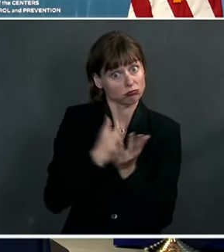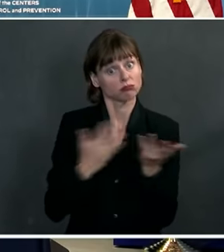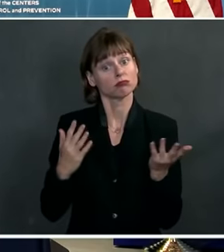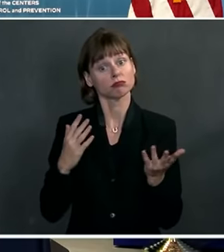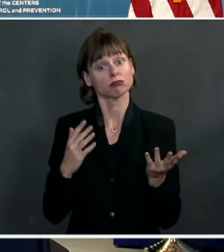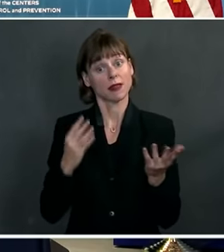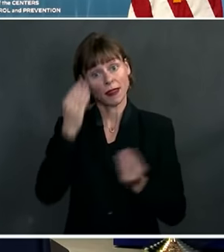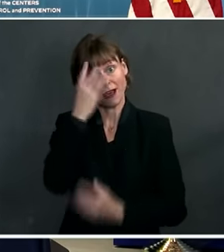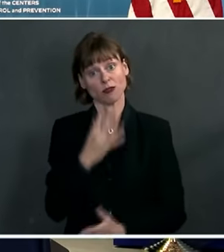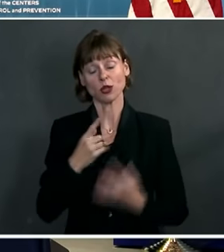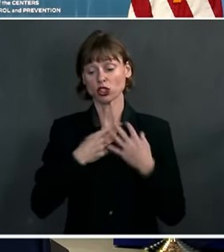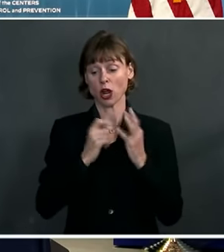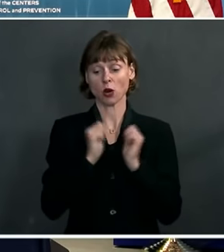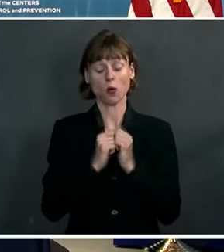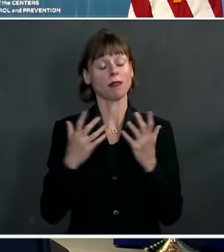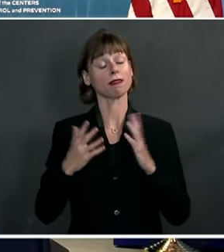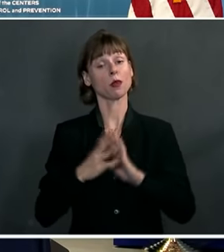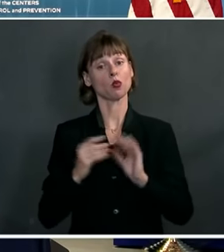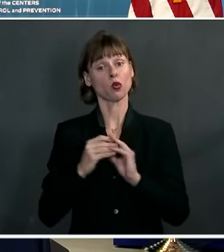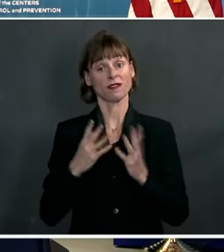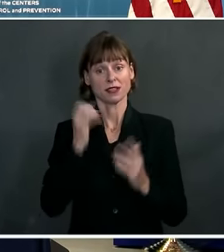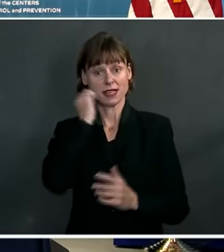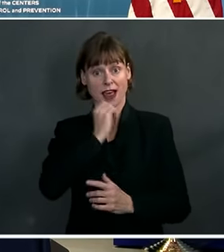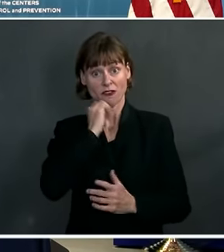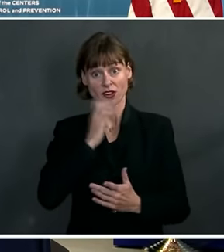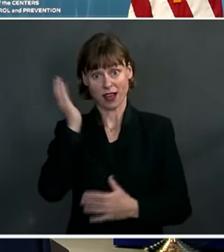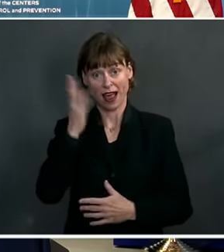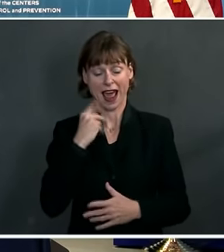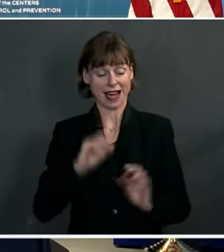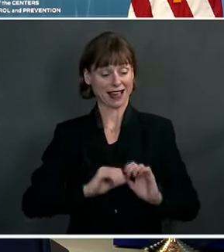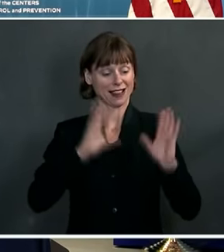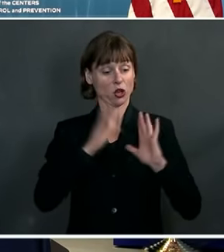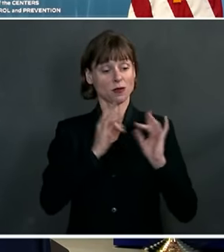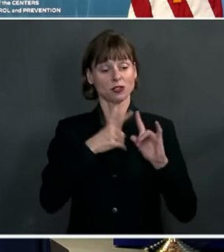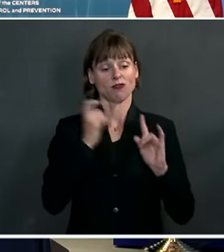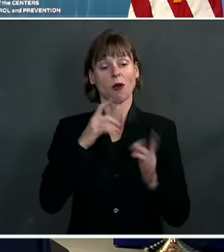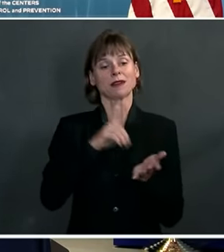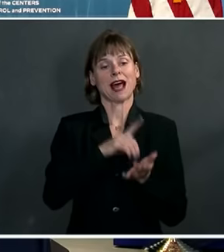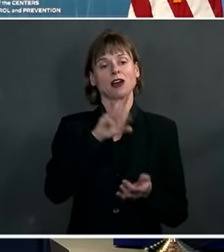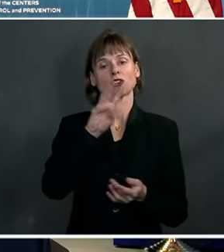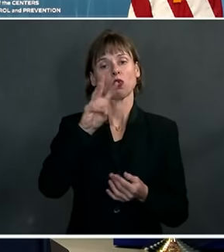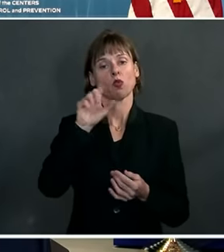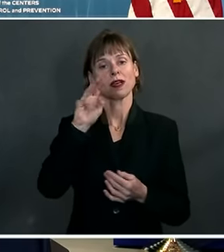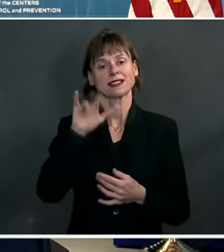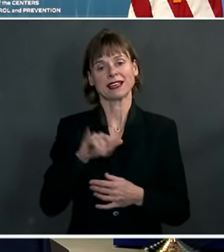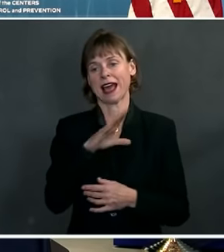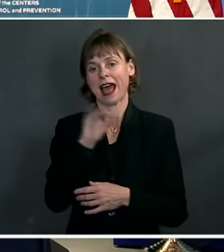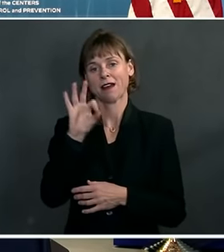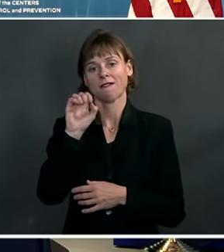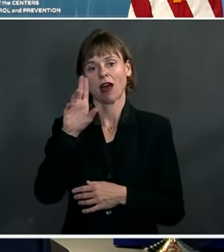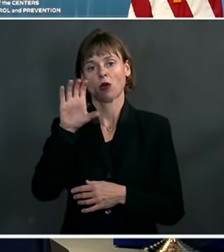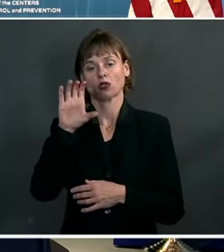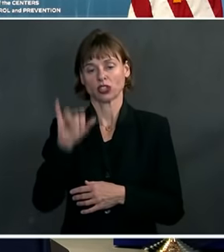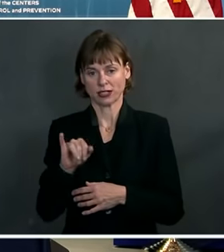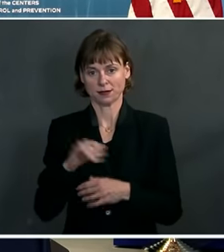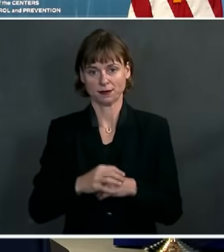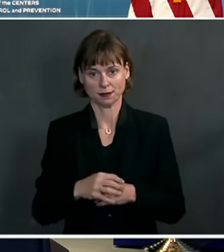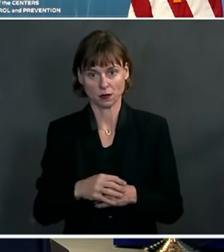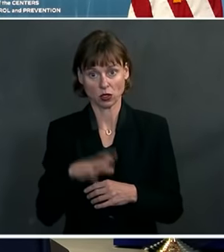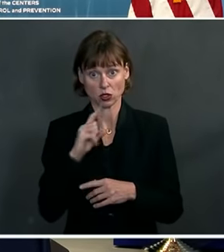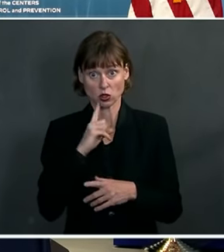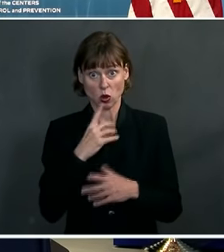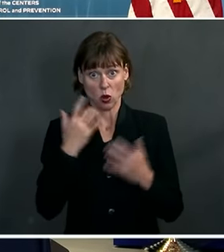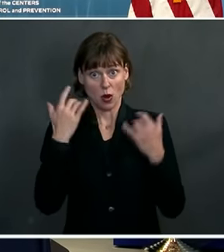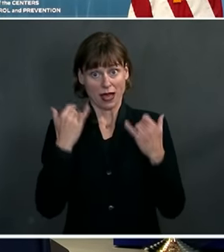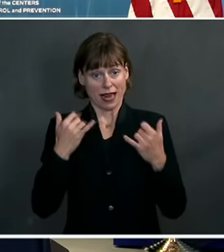with these briefings and the very clear messages from Drs. Walensky and Fauci. So let me turn and spend